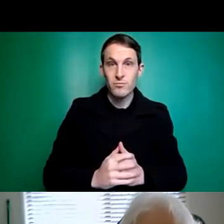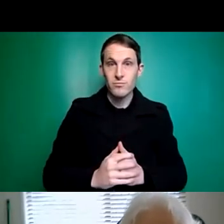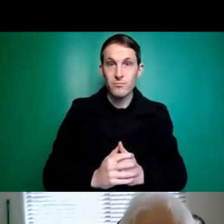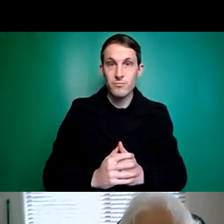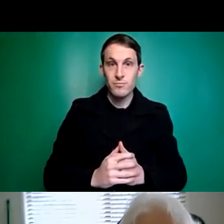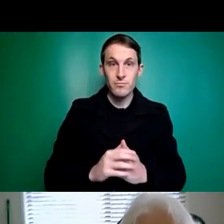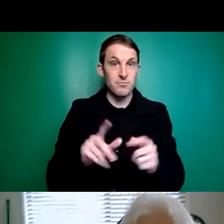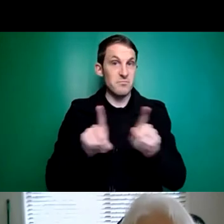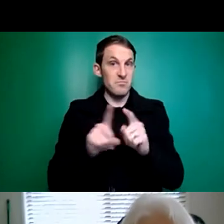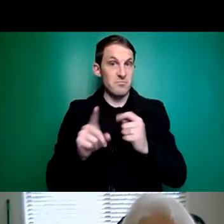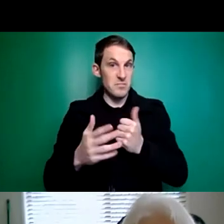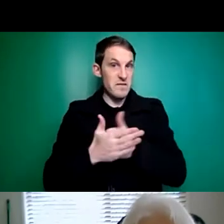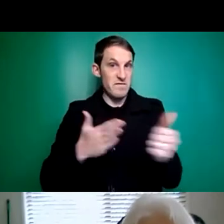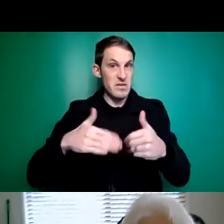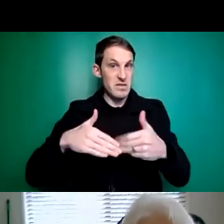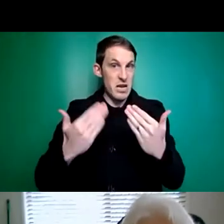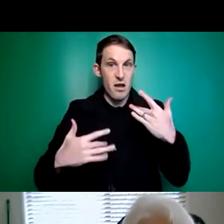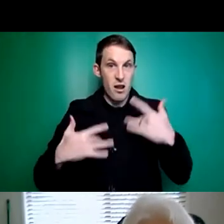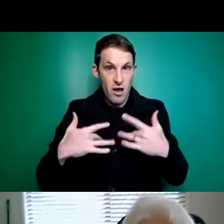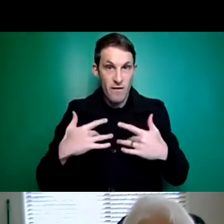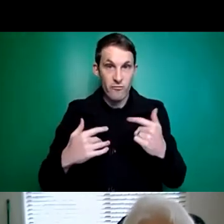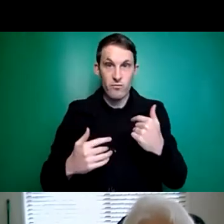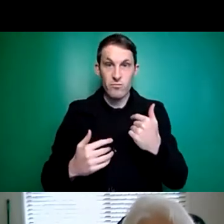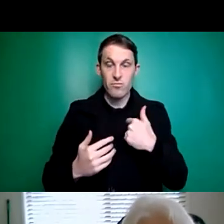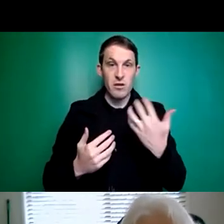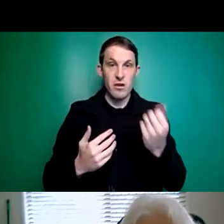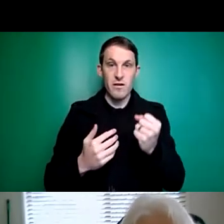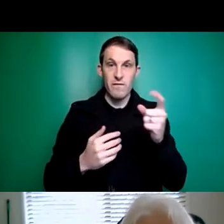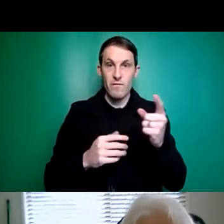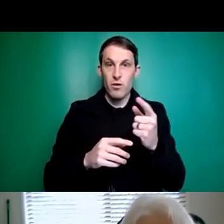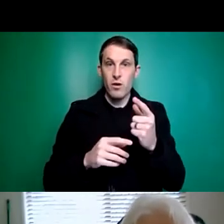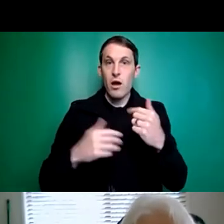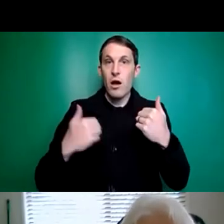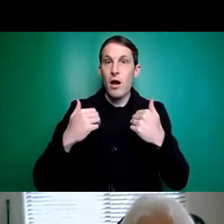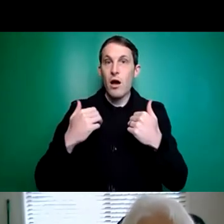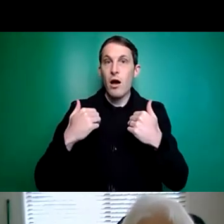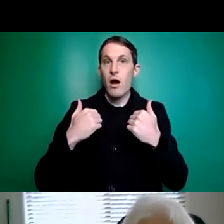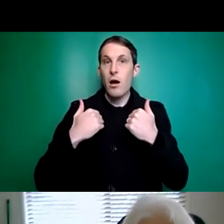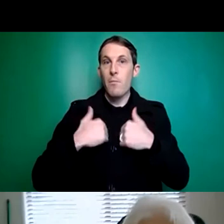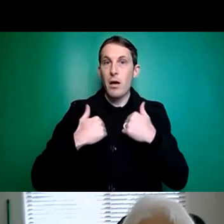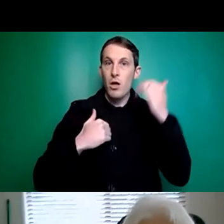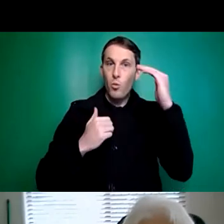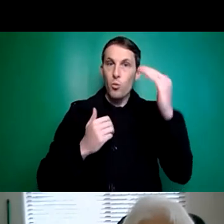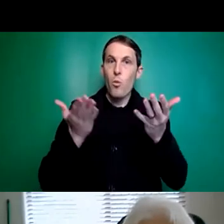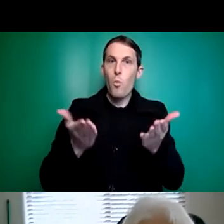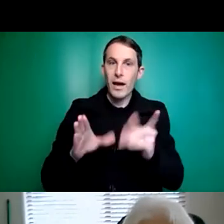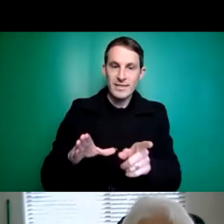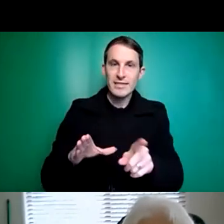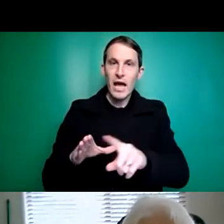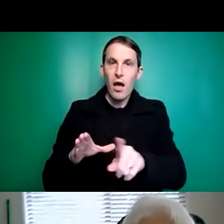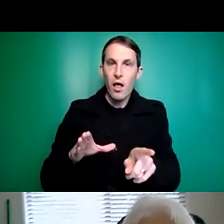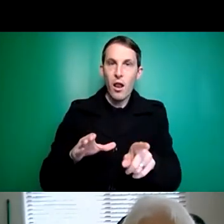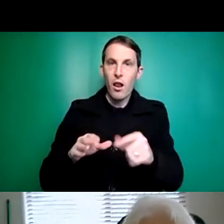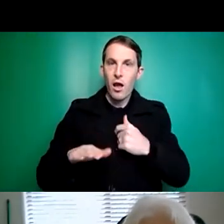my everyday life, I have talking bathroom scales, talking kitchen scales, talking measuring